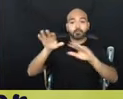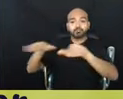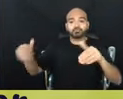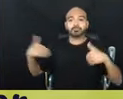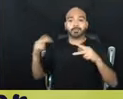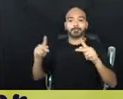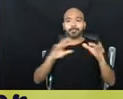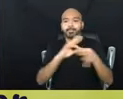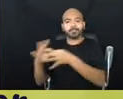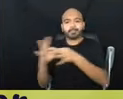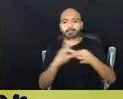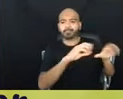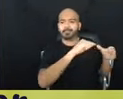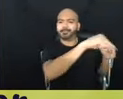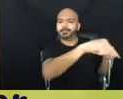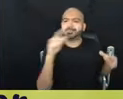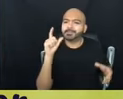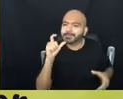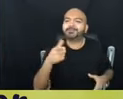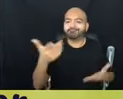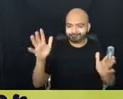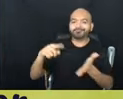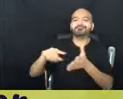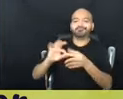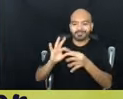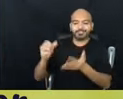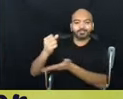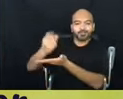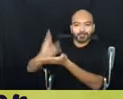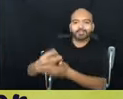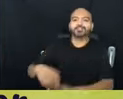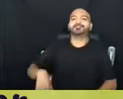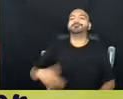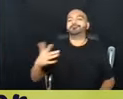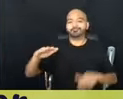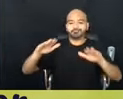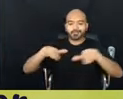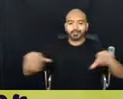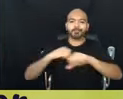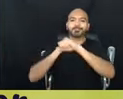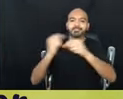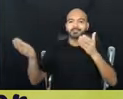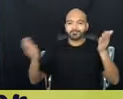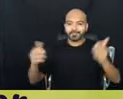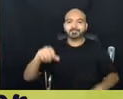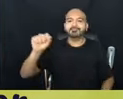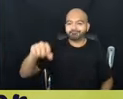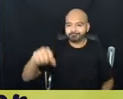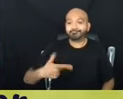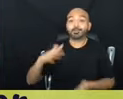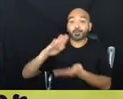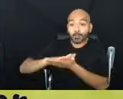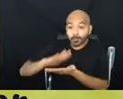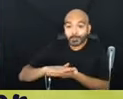People started already social workers, child protective services, school.